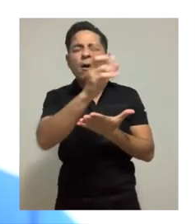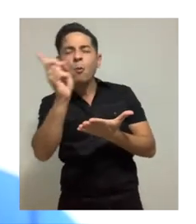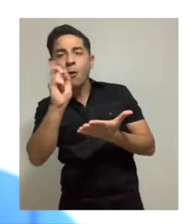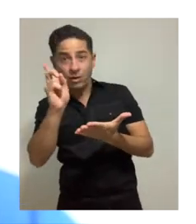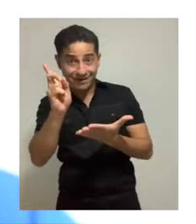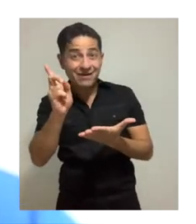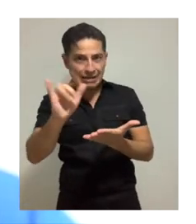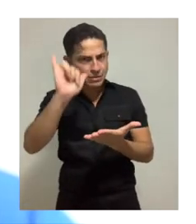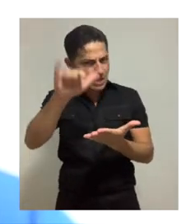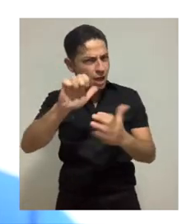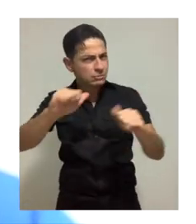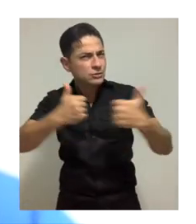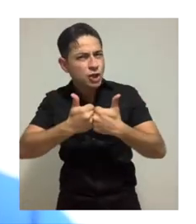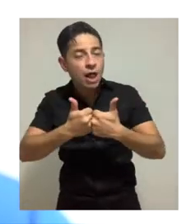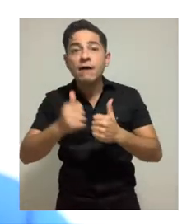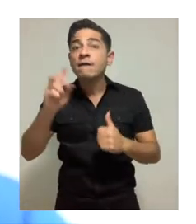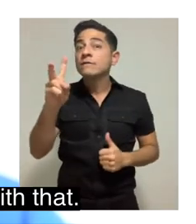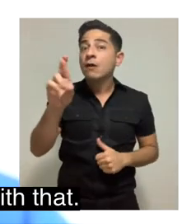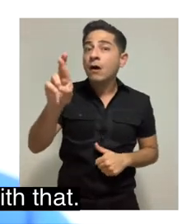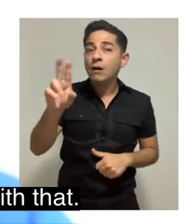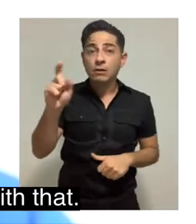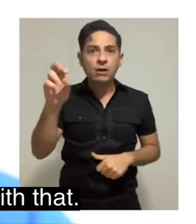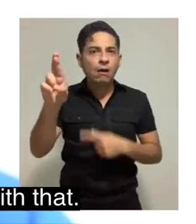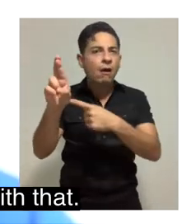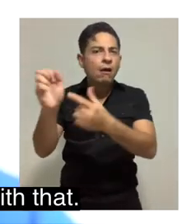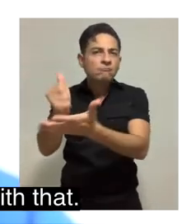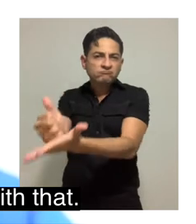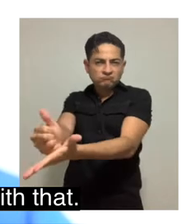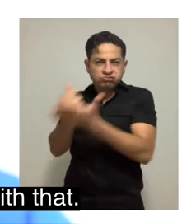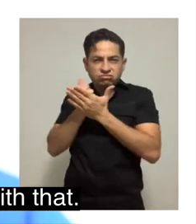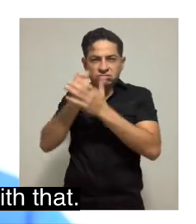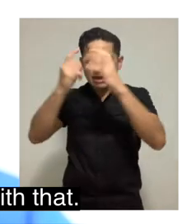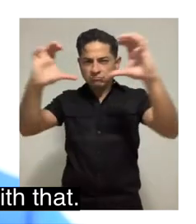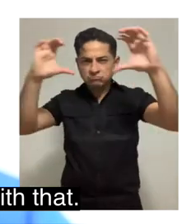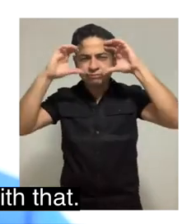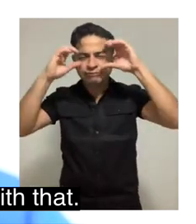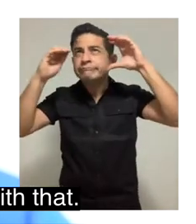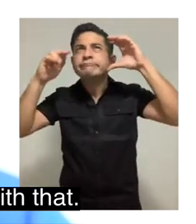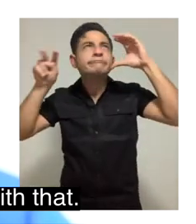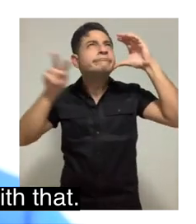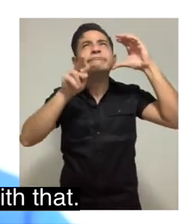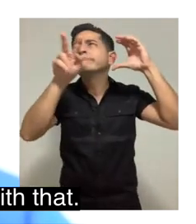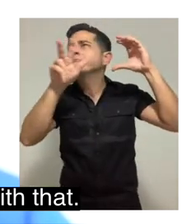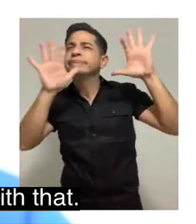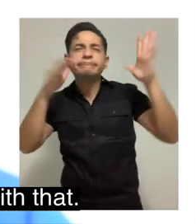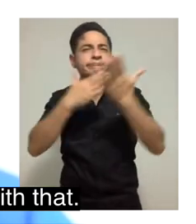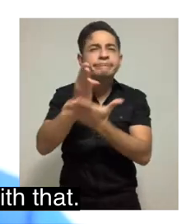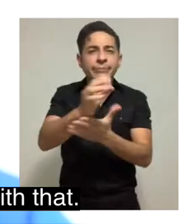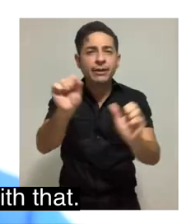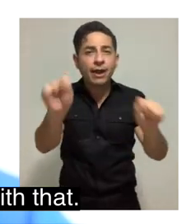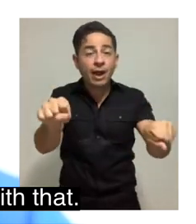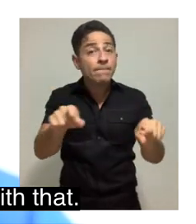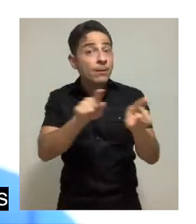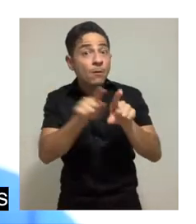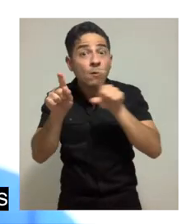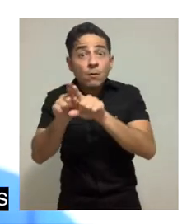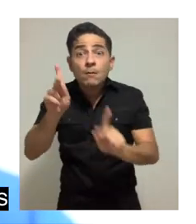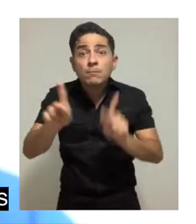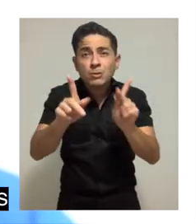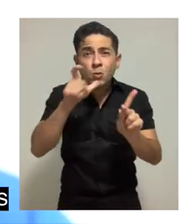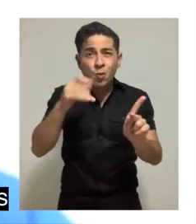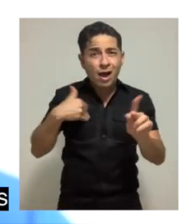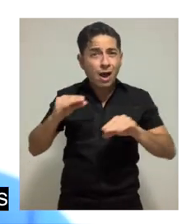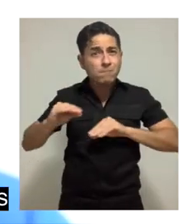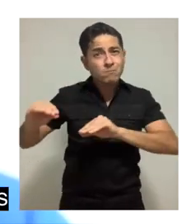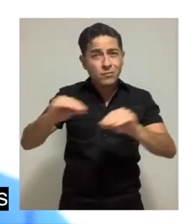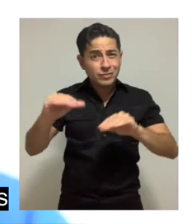how things visually appear to people. And VR and XR is an excellent way to assist people who are blind with that. Also,